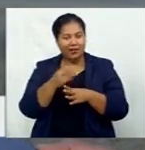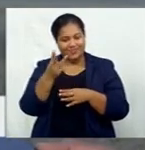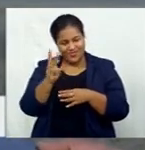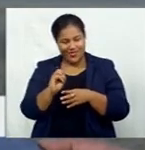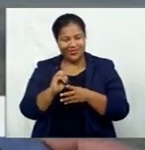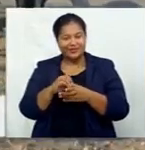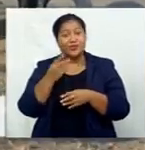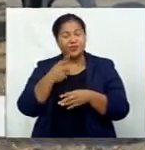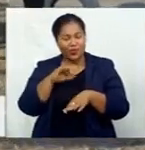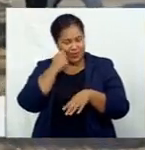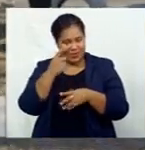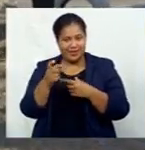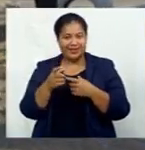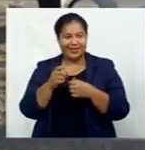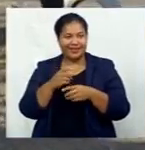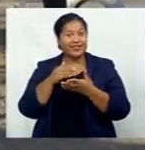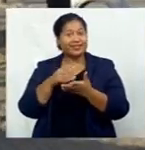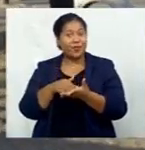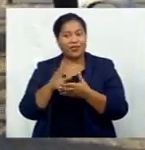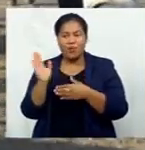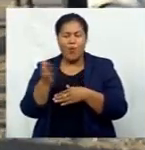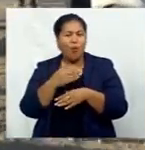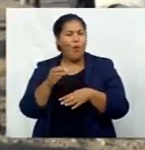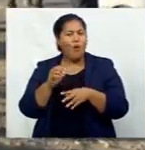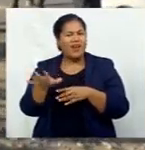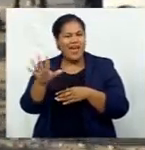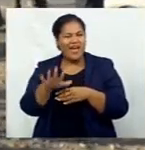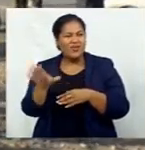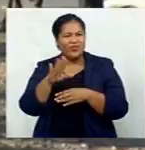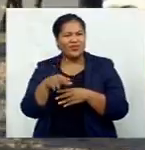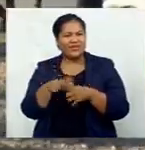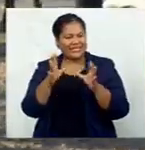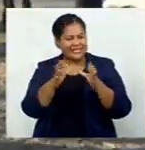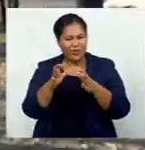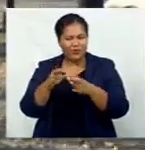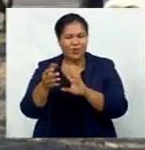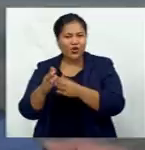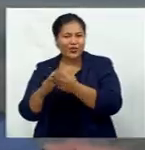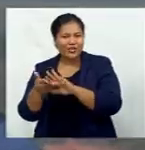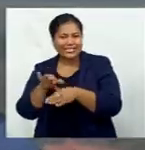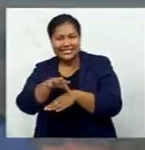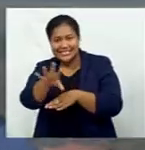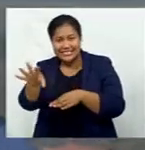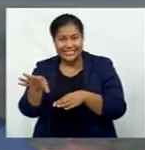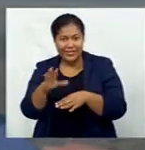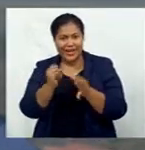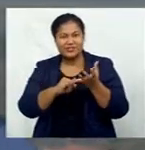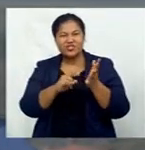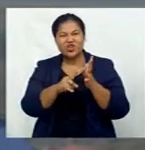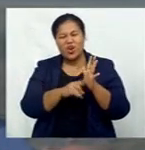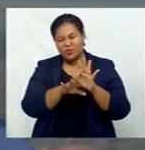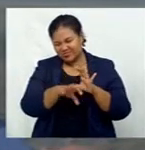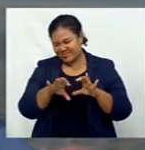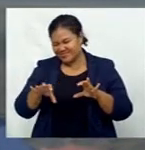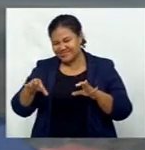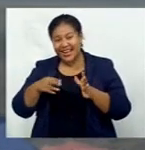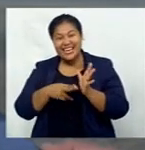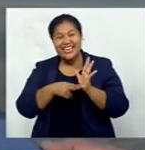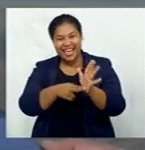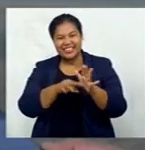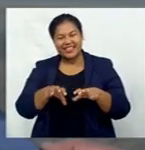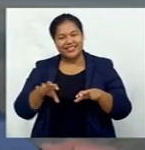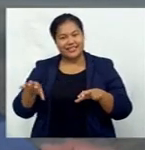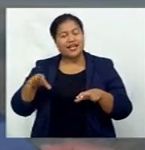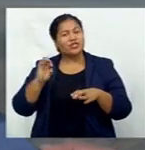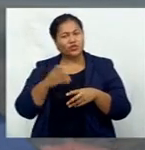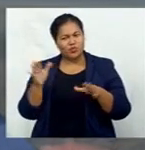manage the whole areas and settlements as we got in Salovey, Mangania, Nassau. So we cover a very